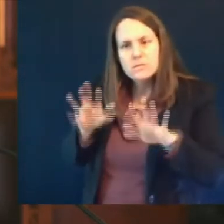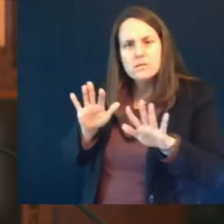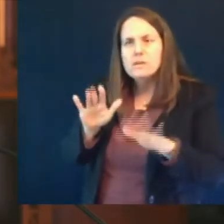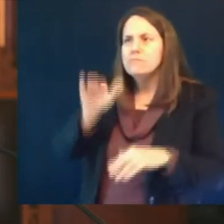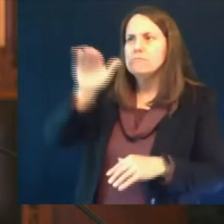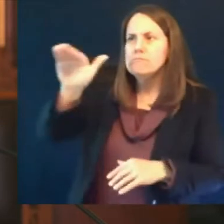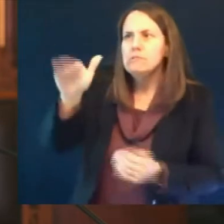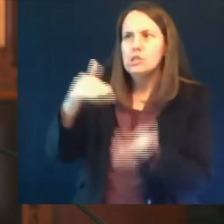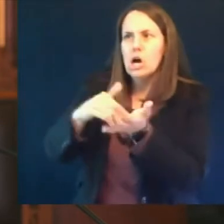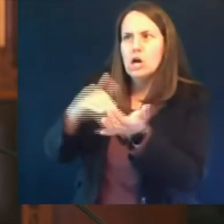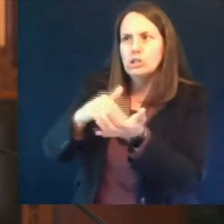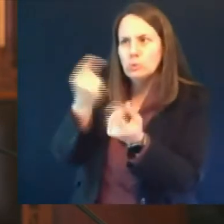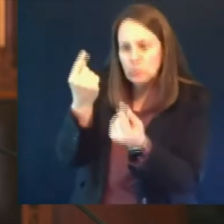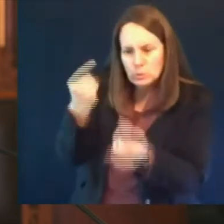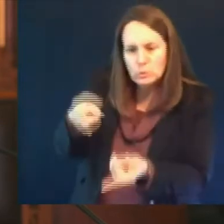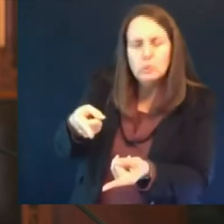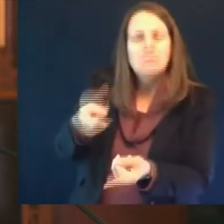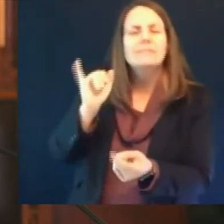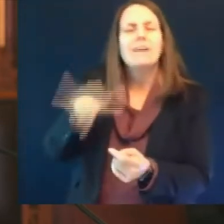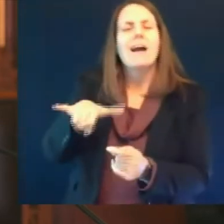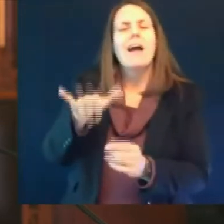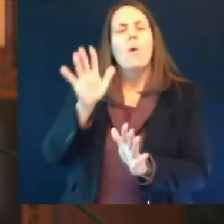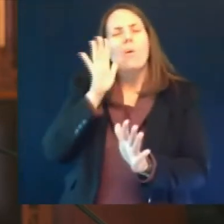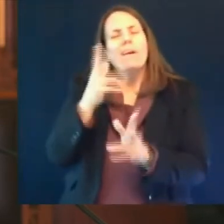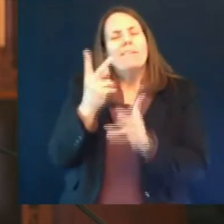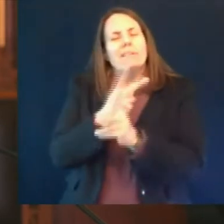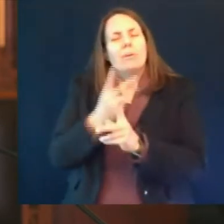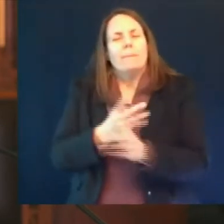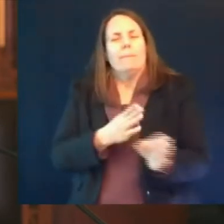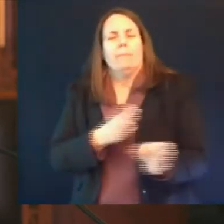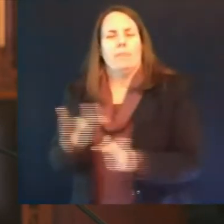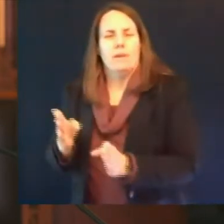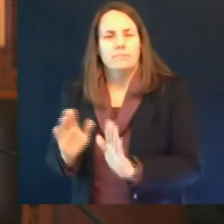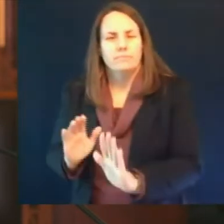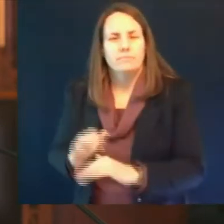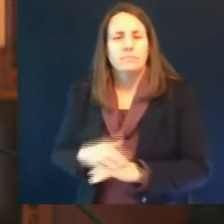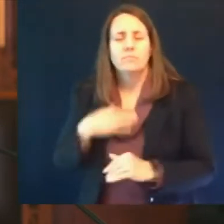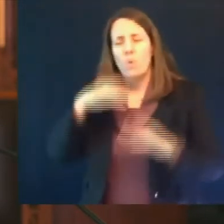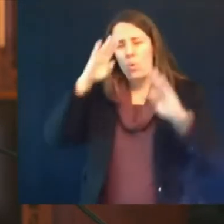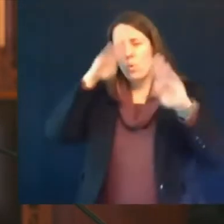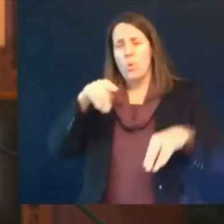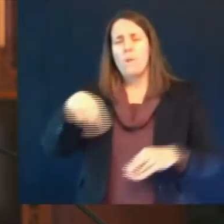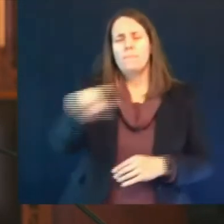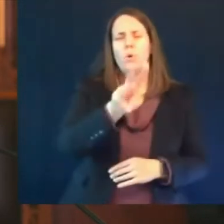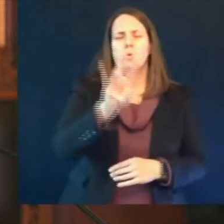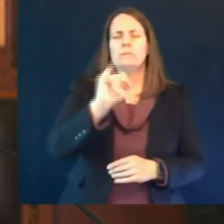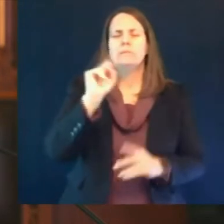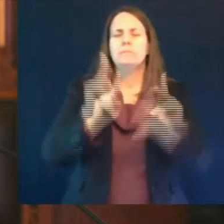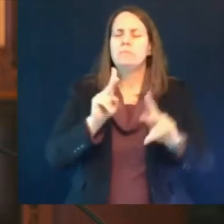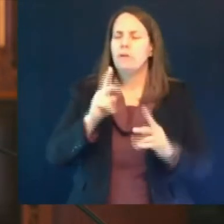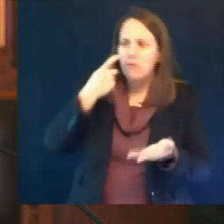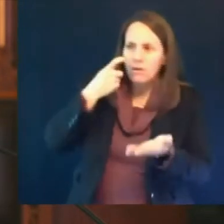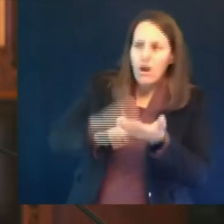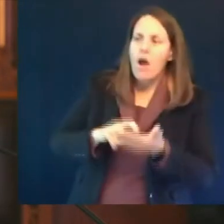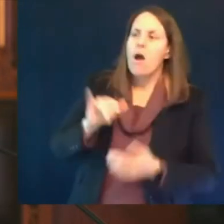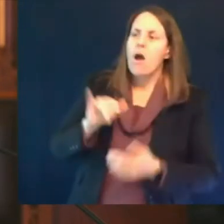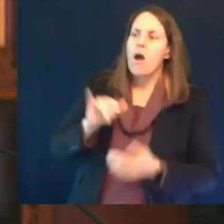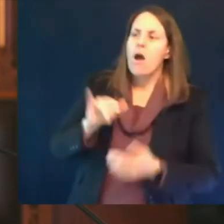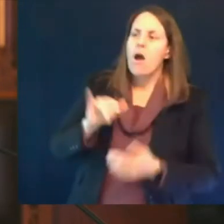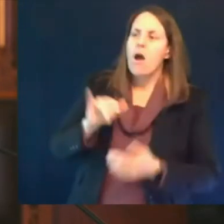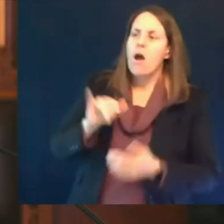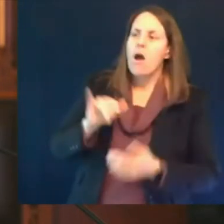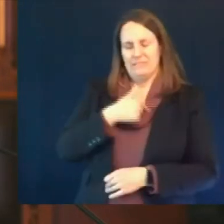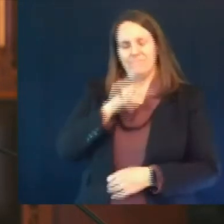so i hope wisconsinites can hear those kinds of actions as ways to increase safety